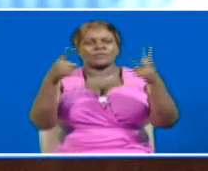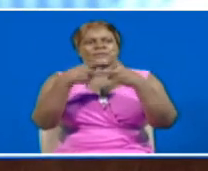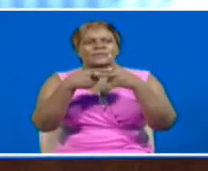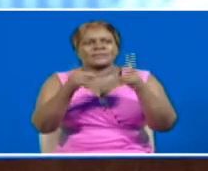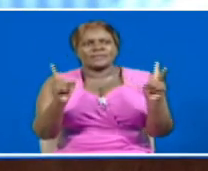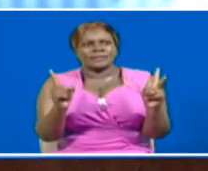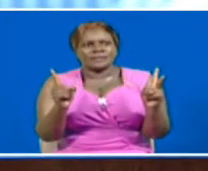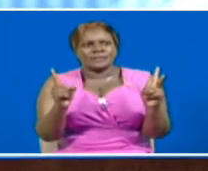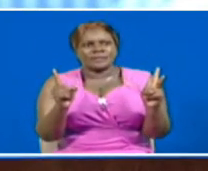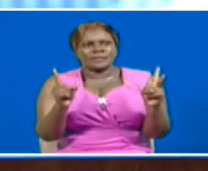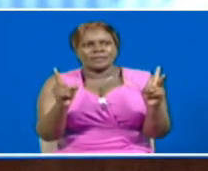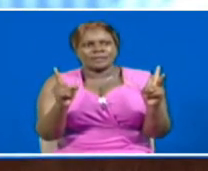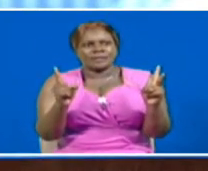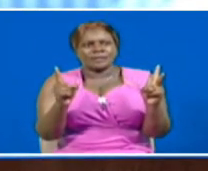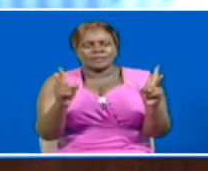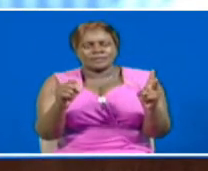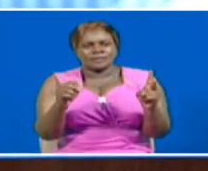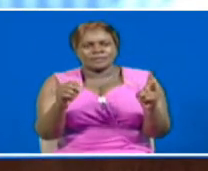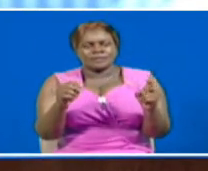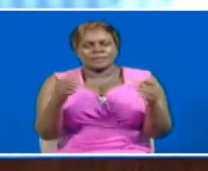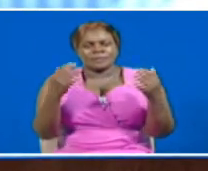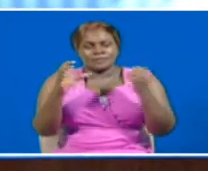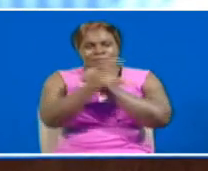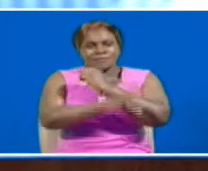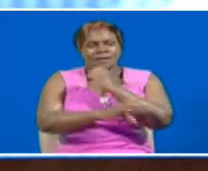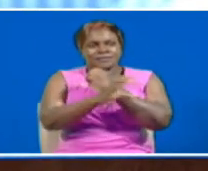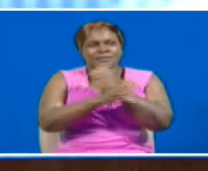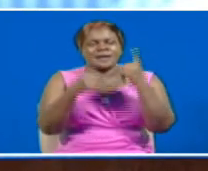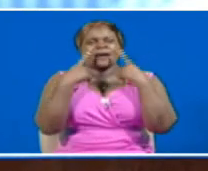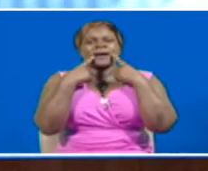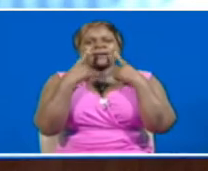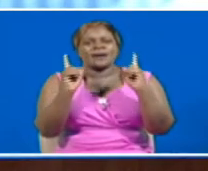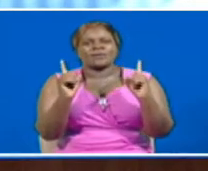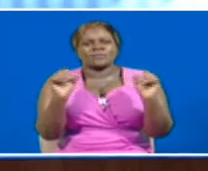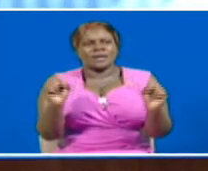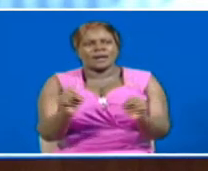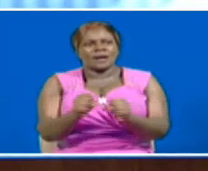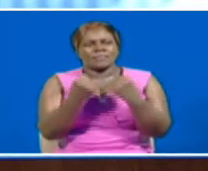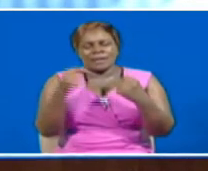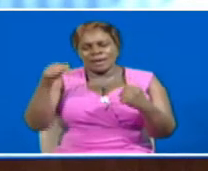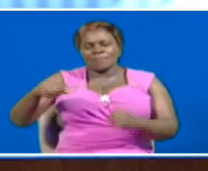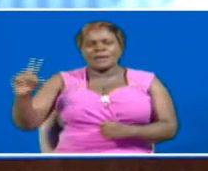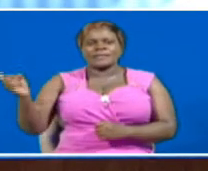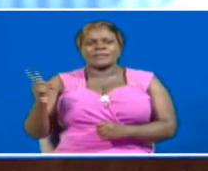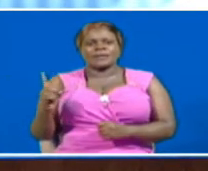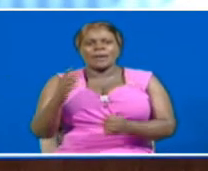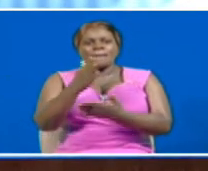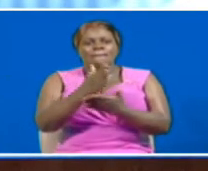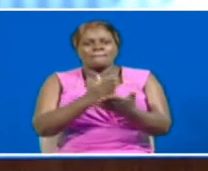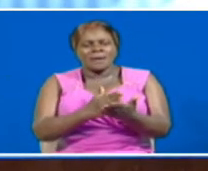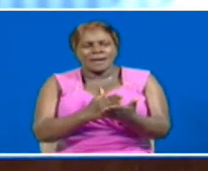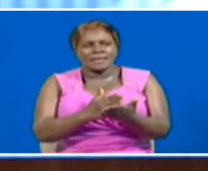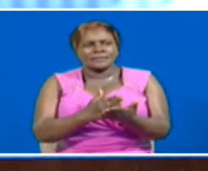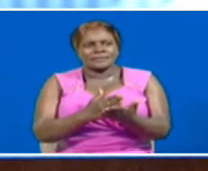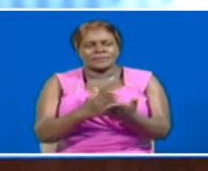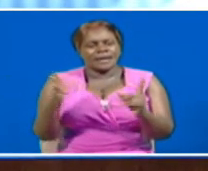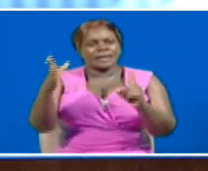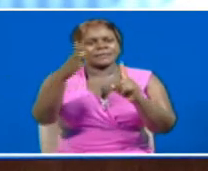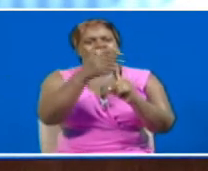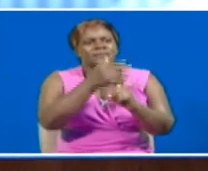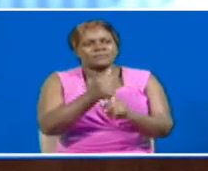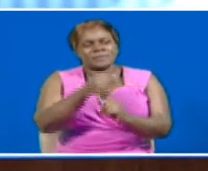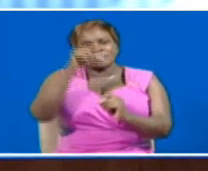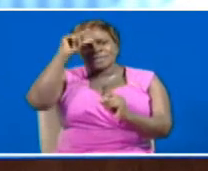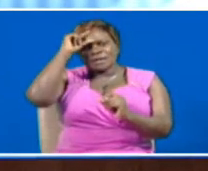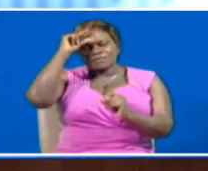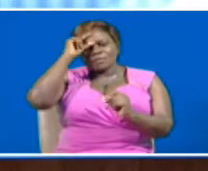of in-stream ads for the country. The announcement made at Statehouse Nairobi is part of the actualization of